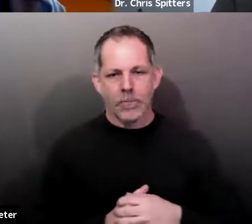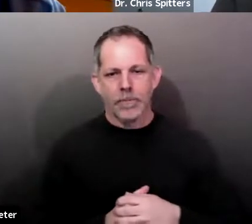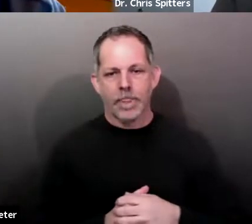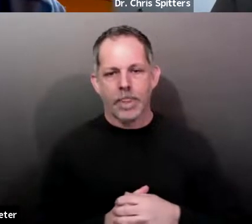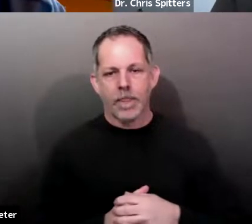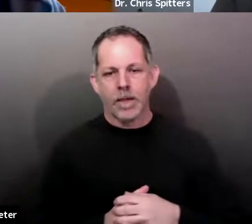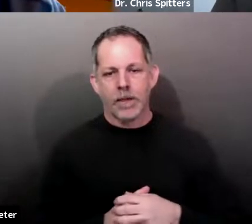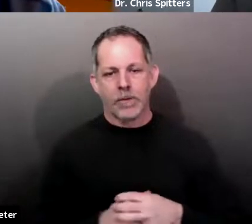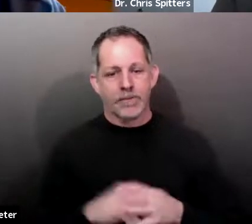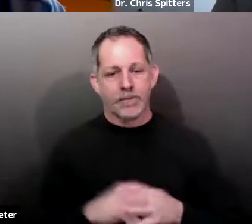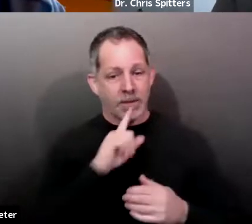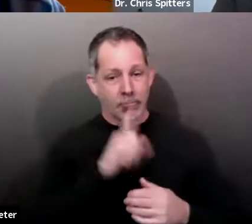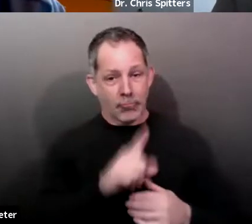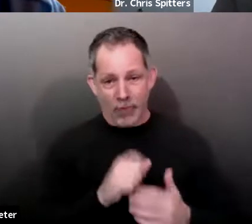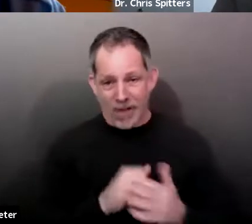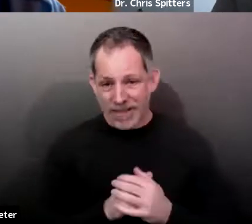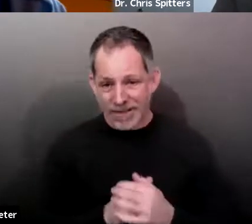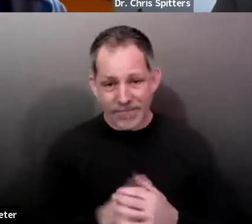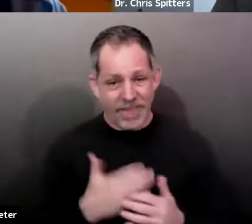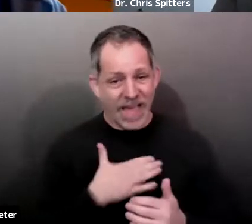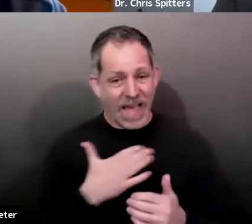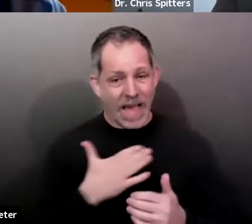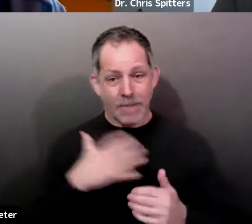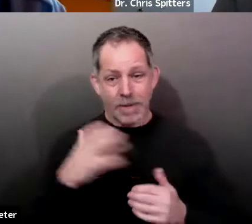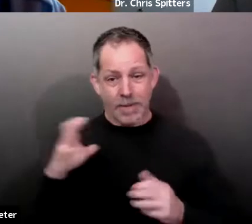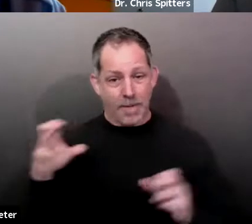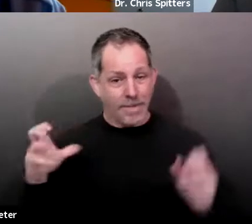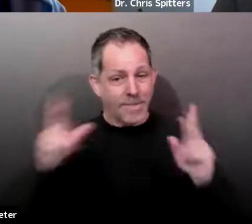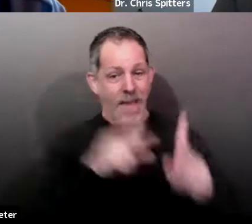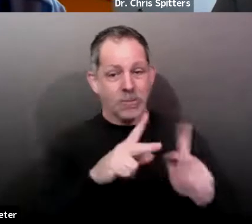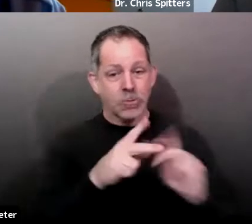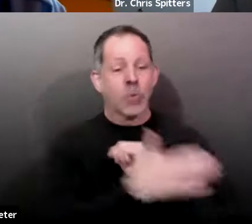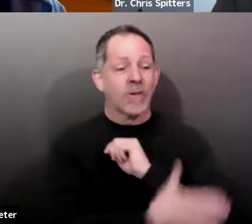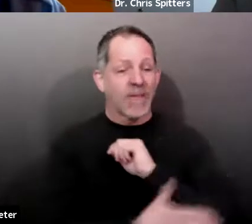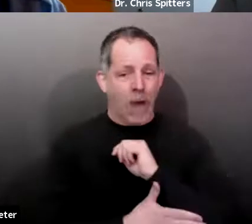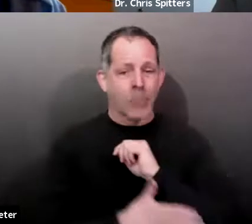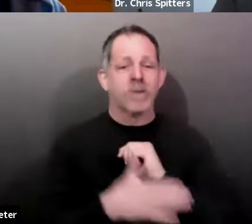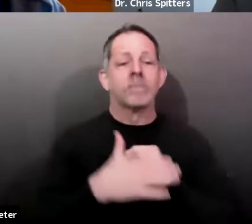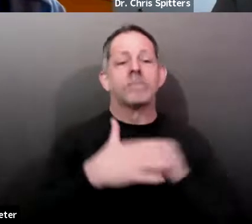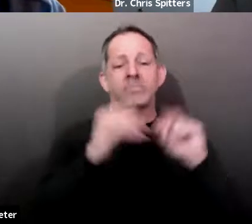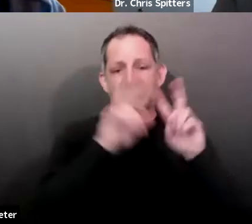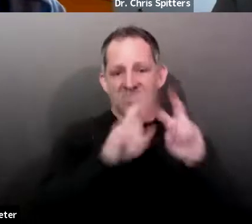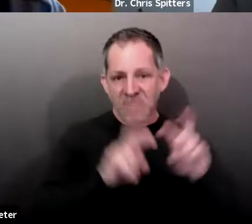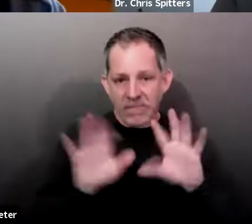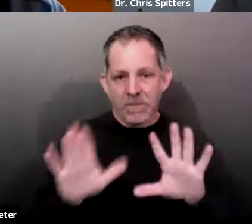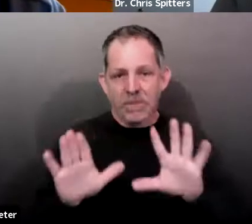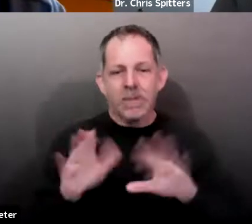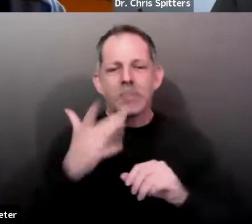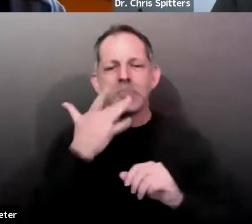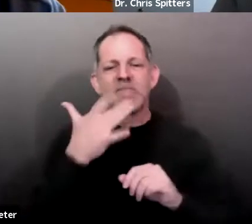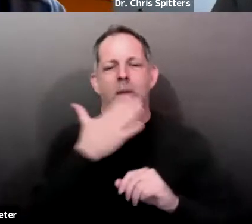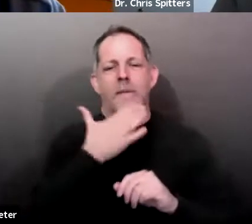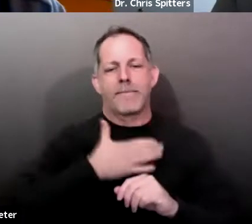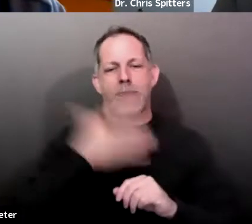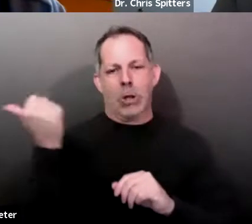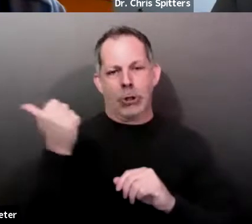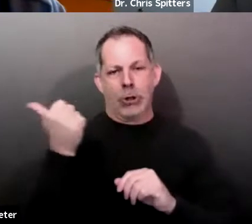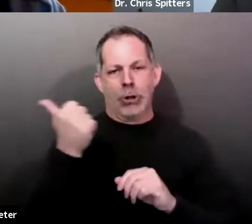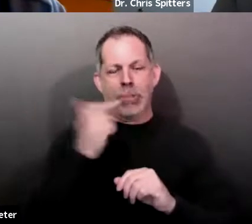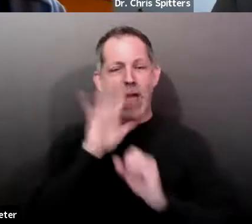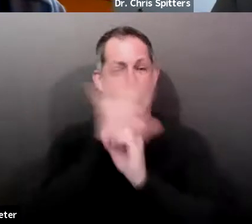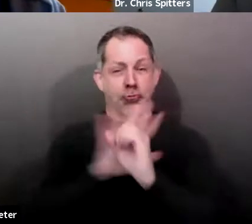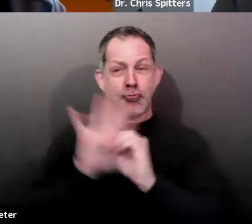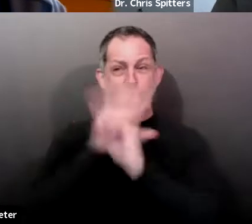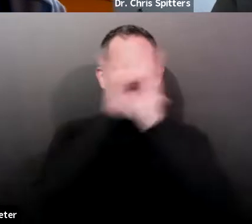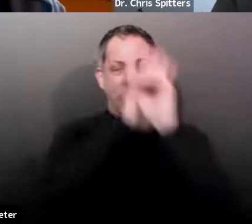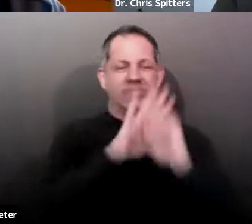to a county by county assessment. I think it's just really both the fairest and frankly, every county is a little bit different in terms of their culture